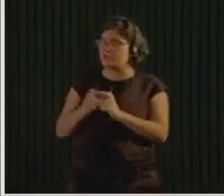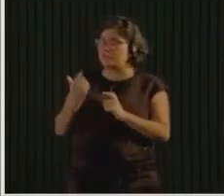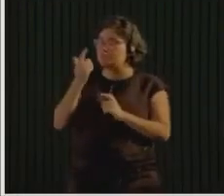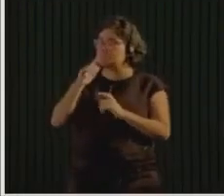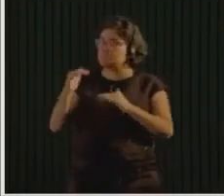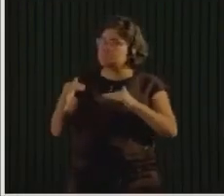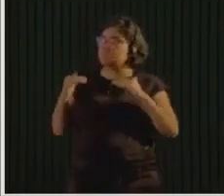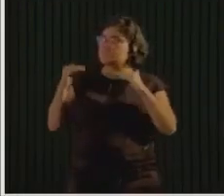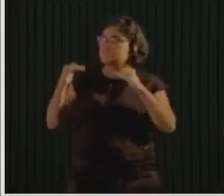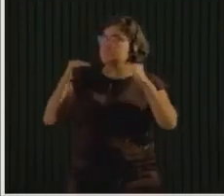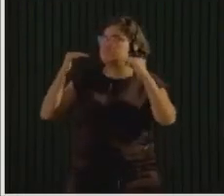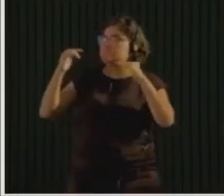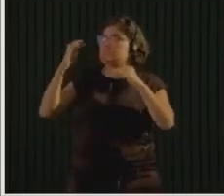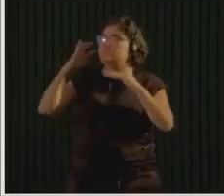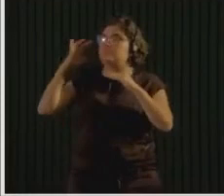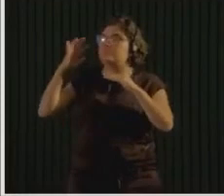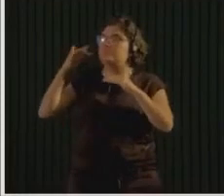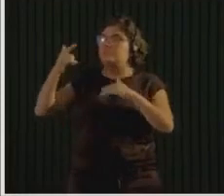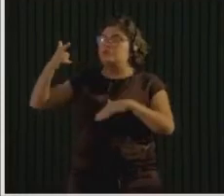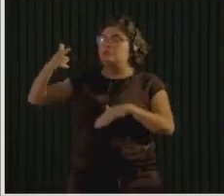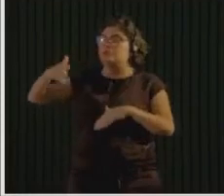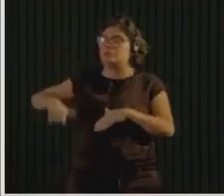reuse. Next slide.